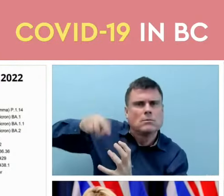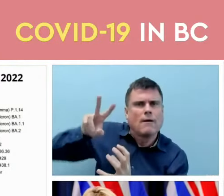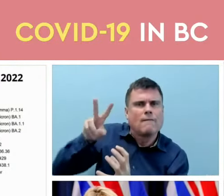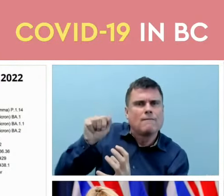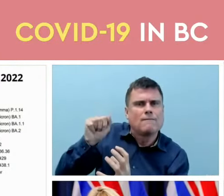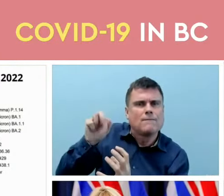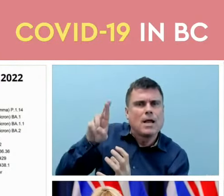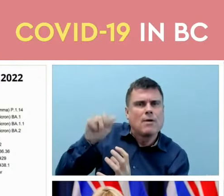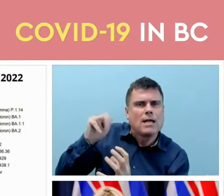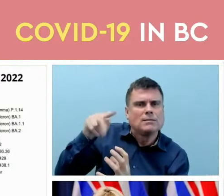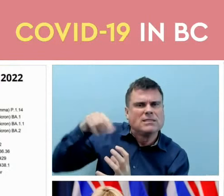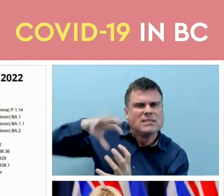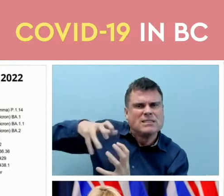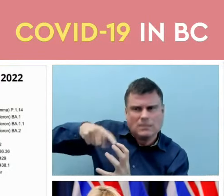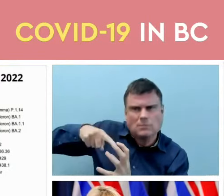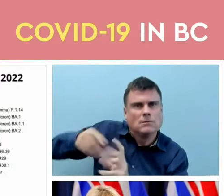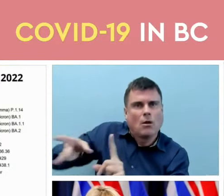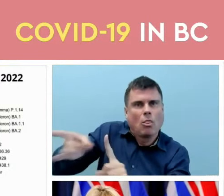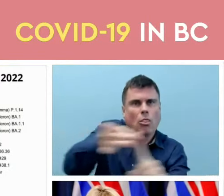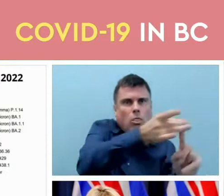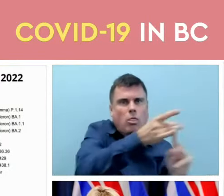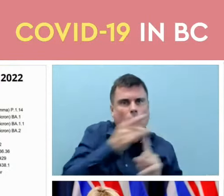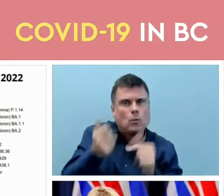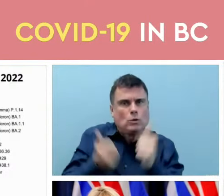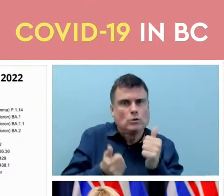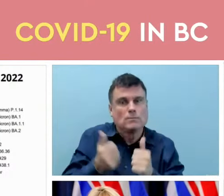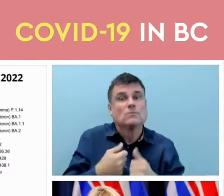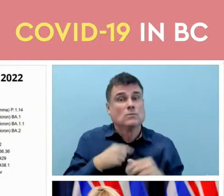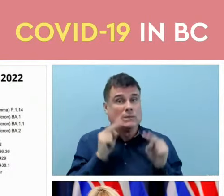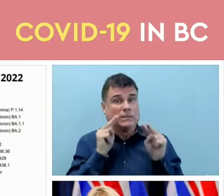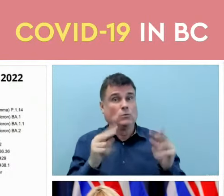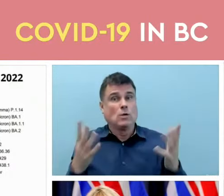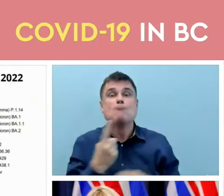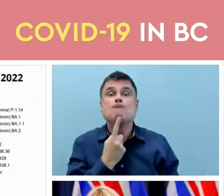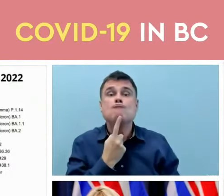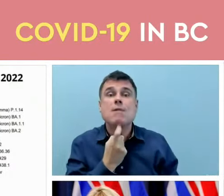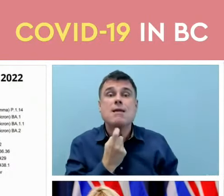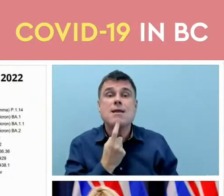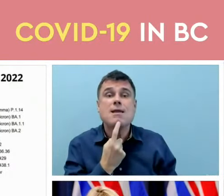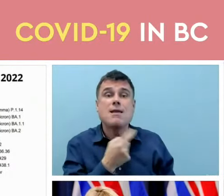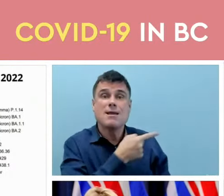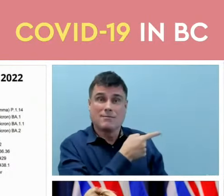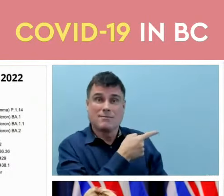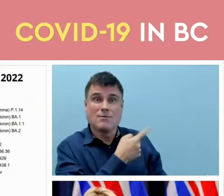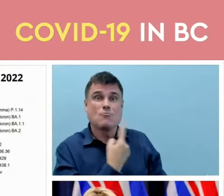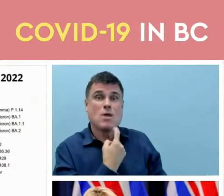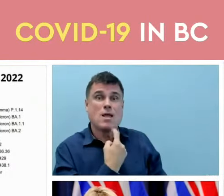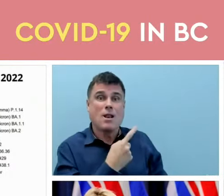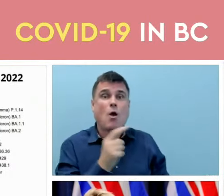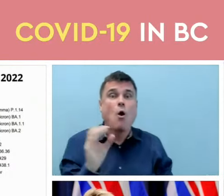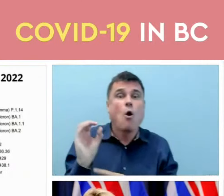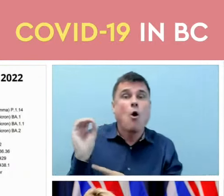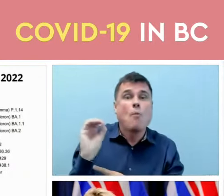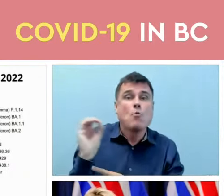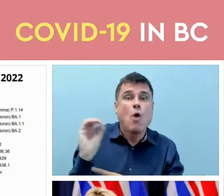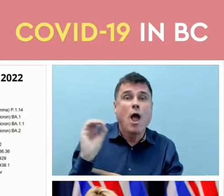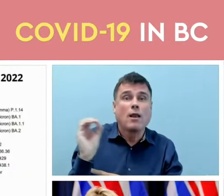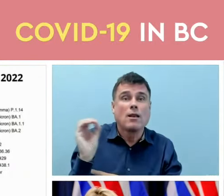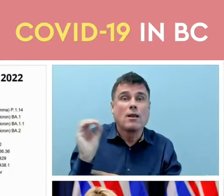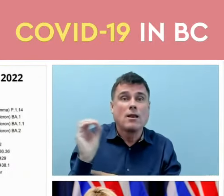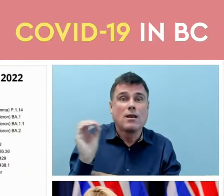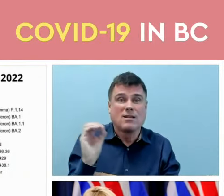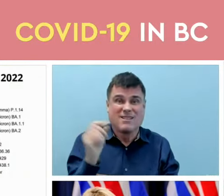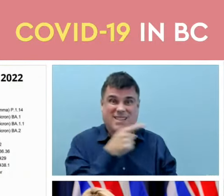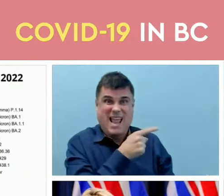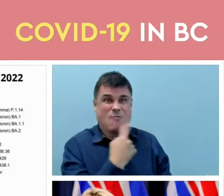see from this that darker shade of red is the Omicron BA.2. We have had predominantly the